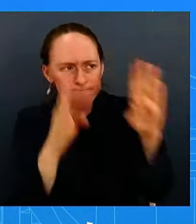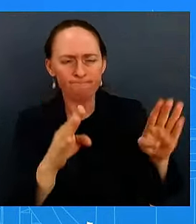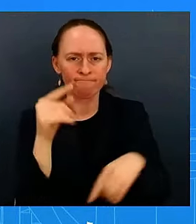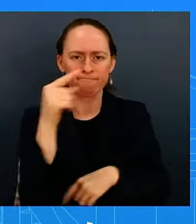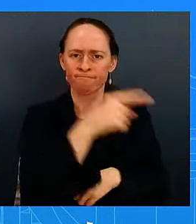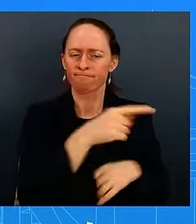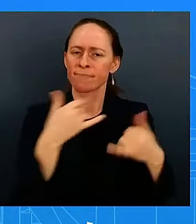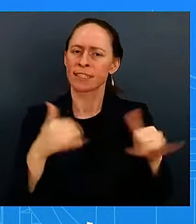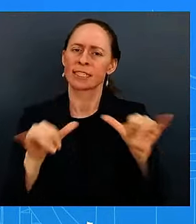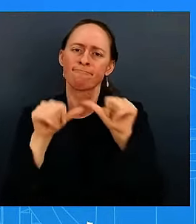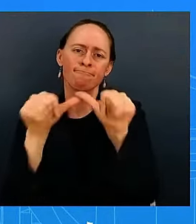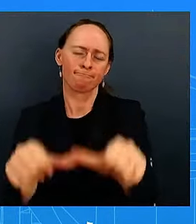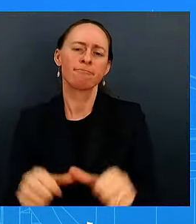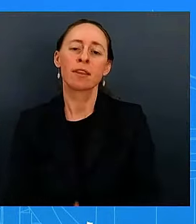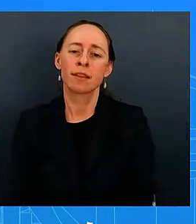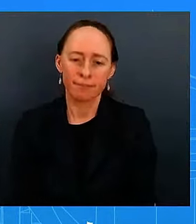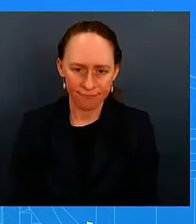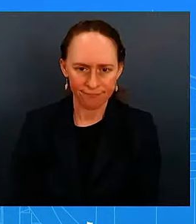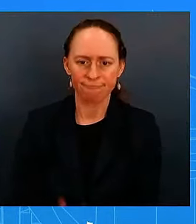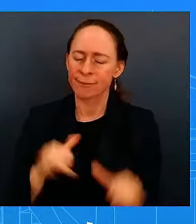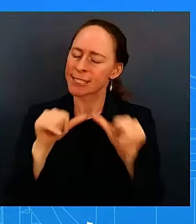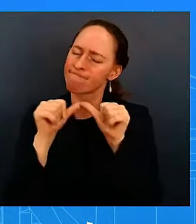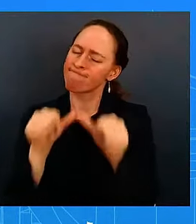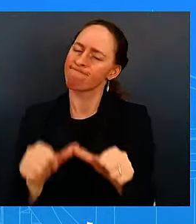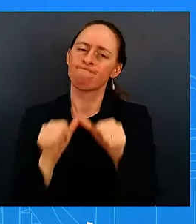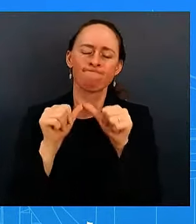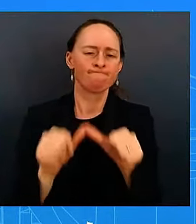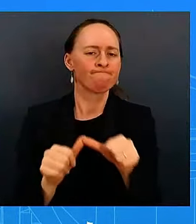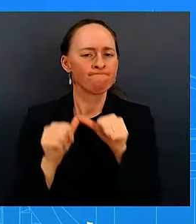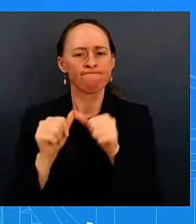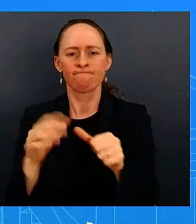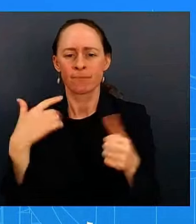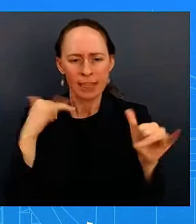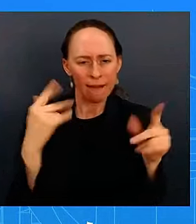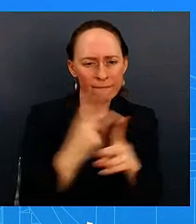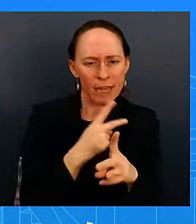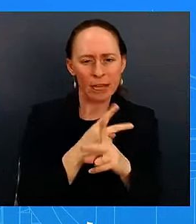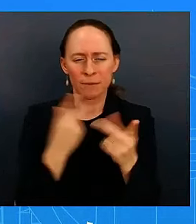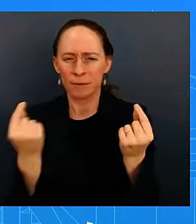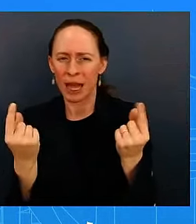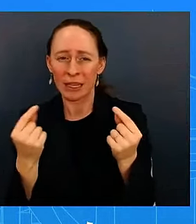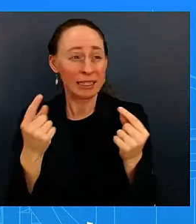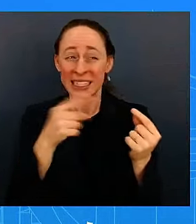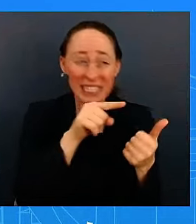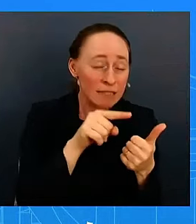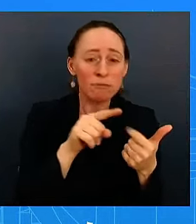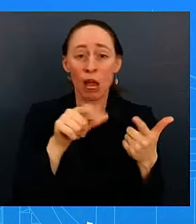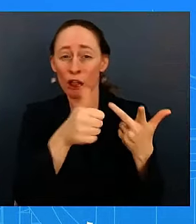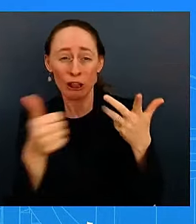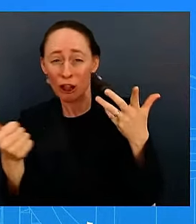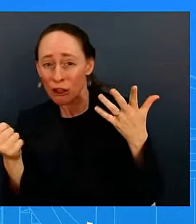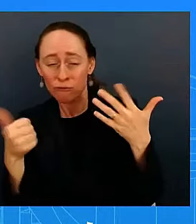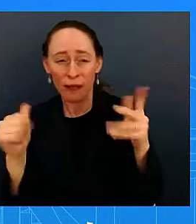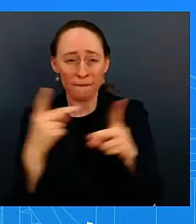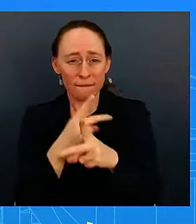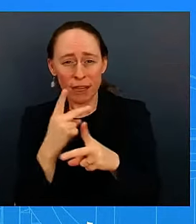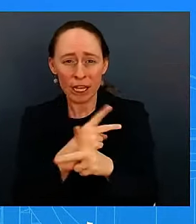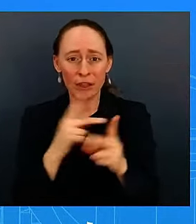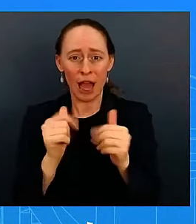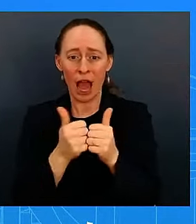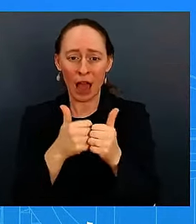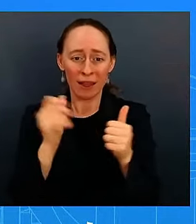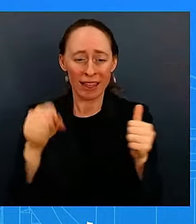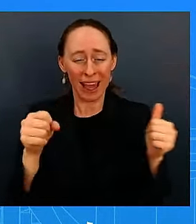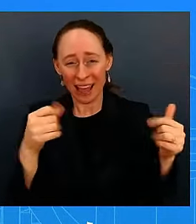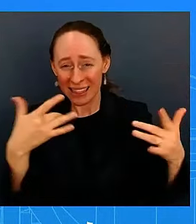going to continue to work on these alternative diplomatic solutions uh so that we can create uh conditions there that uh for uh displaced